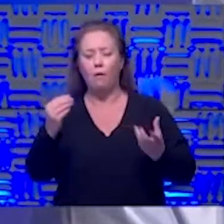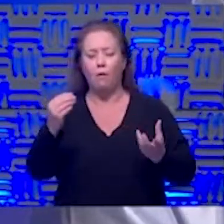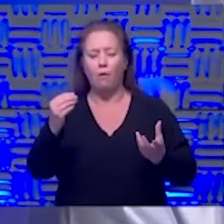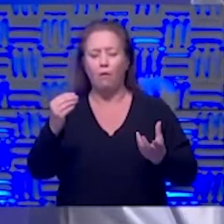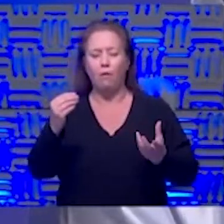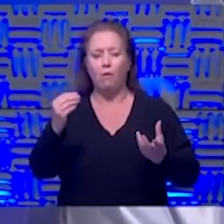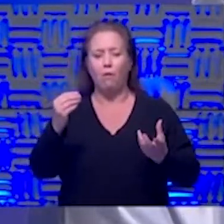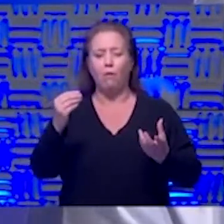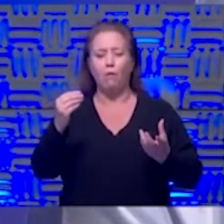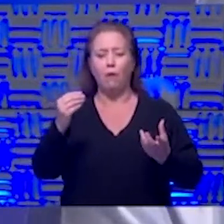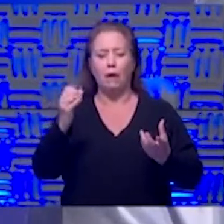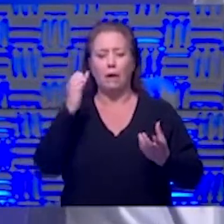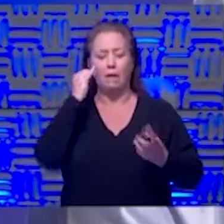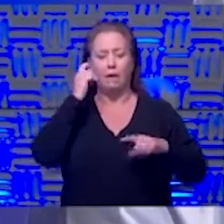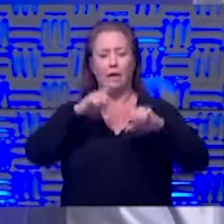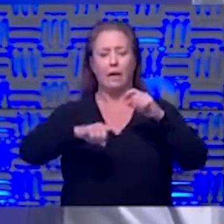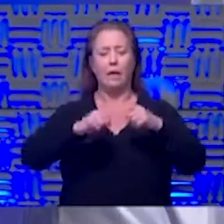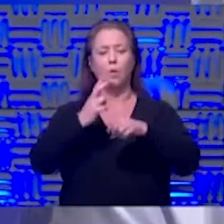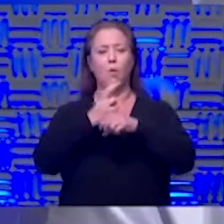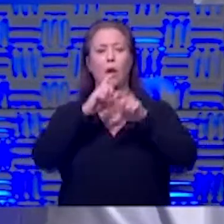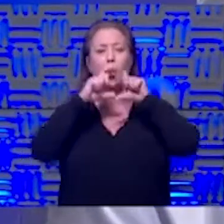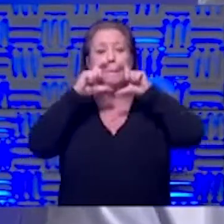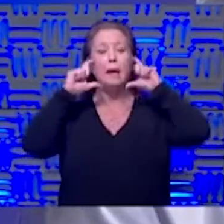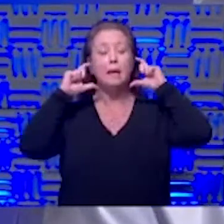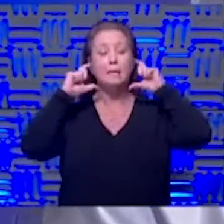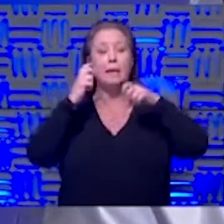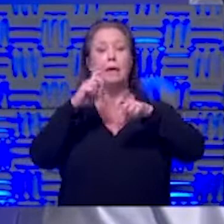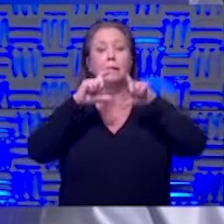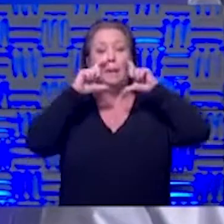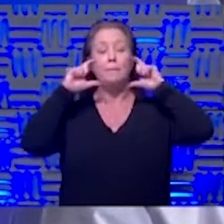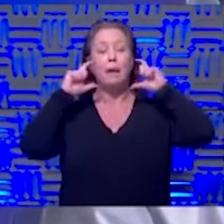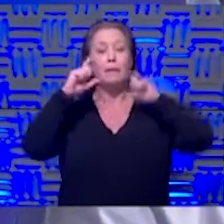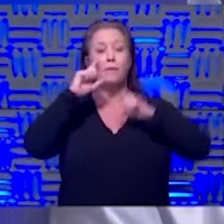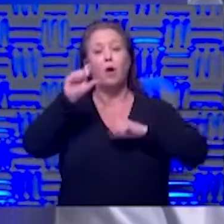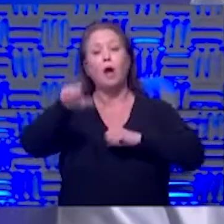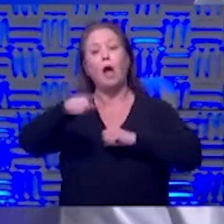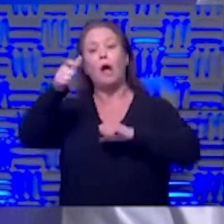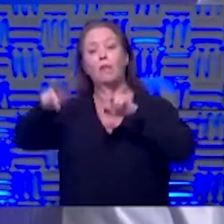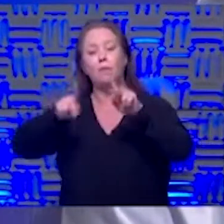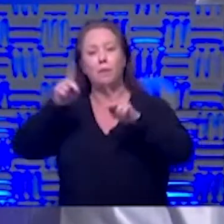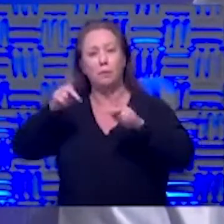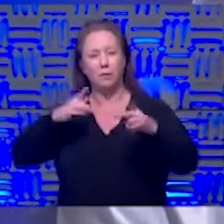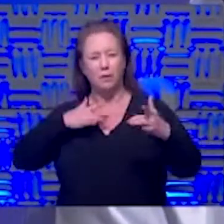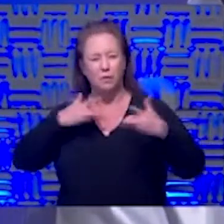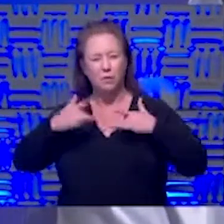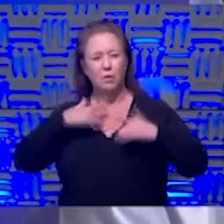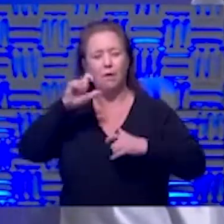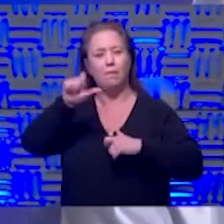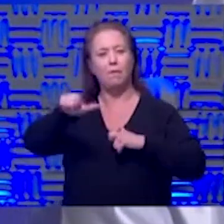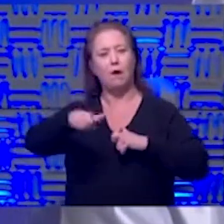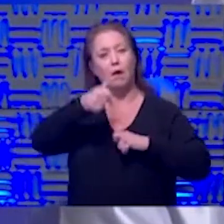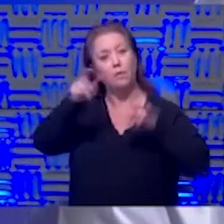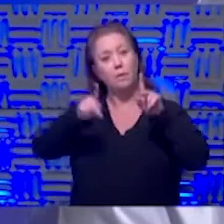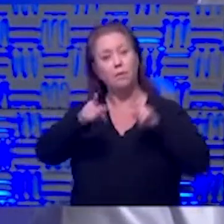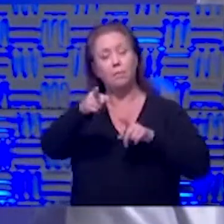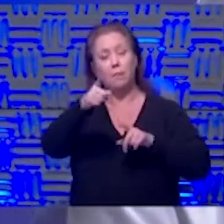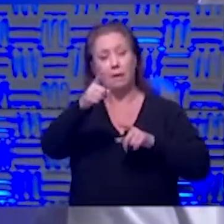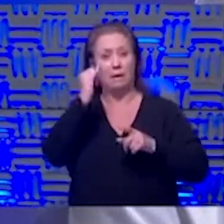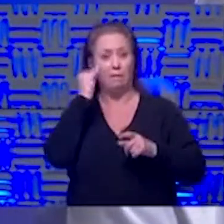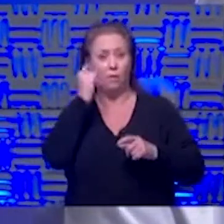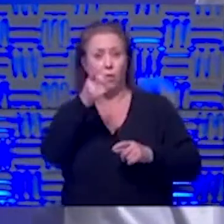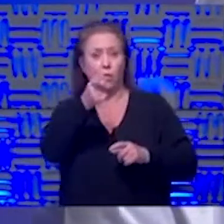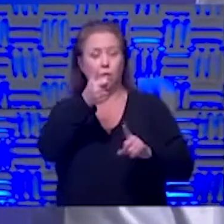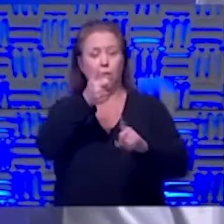if I can't wear a mask again the mask is for other people to be considerate of other people in case you have the disease to